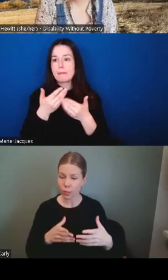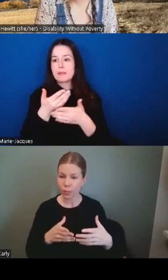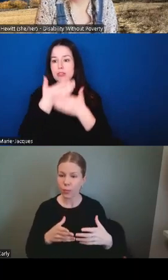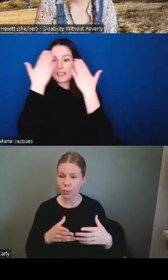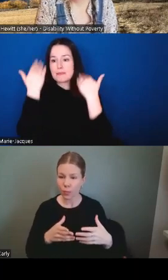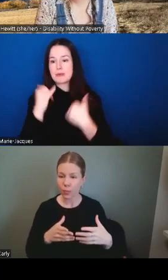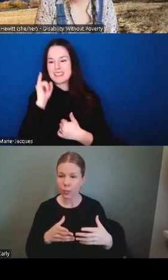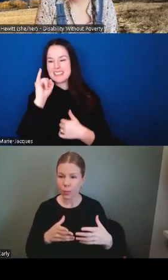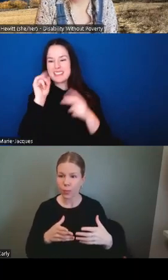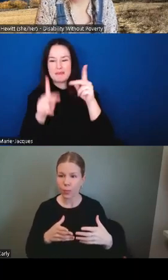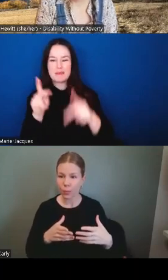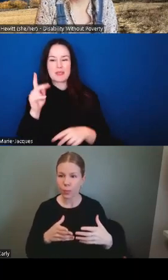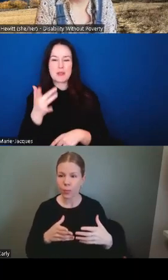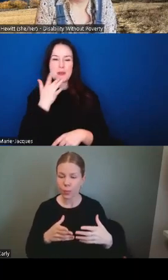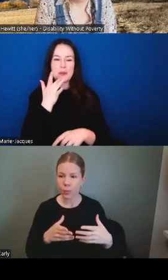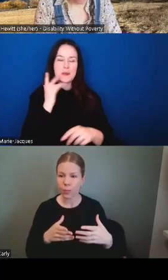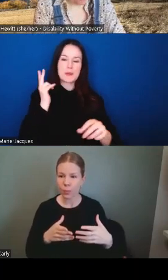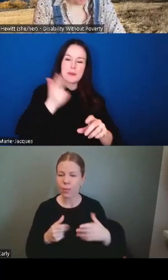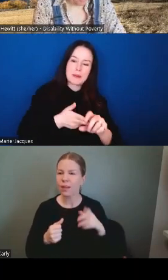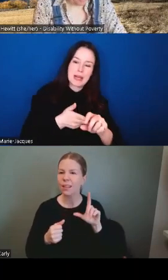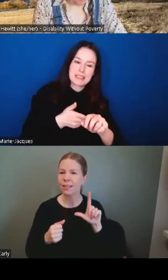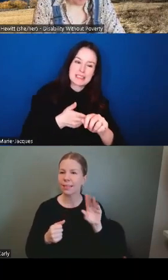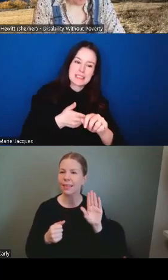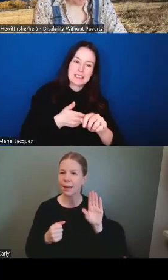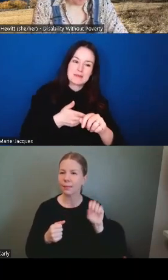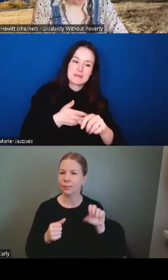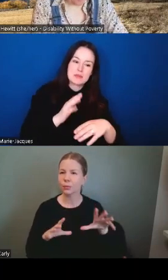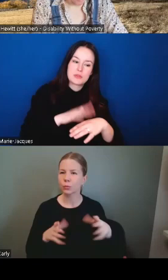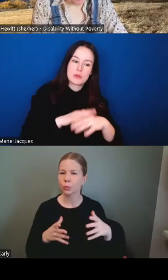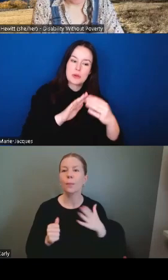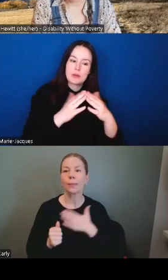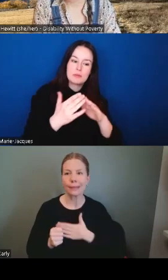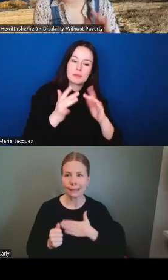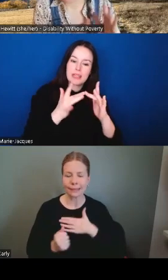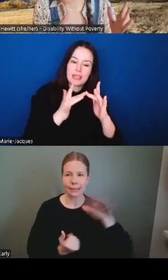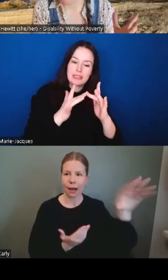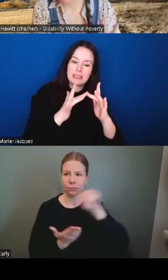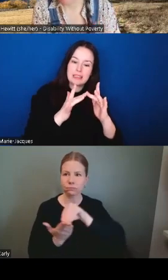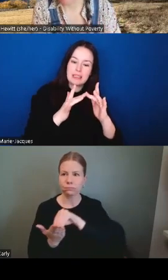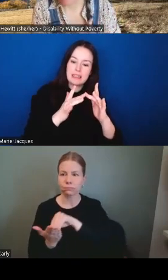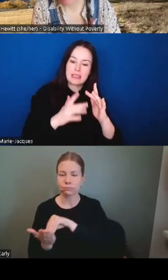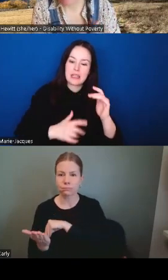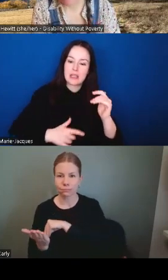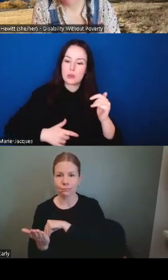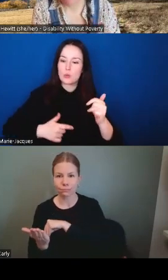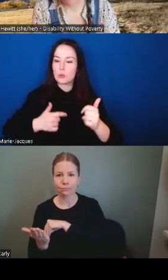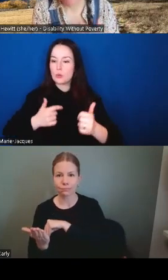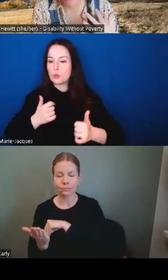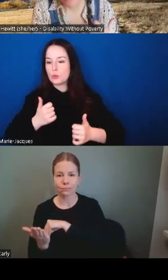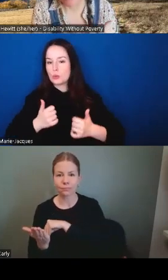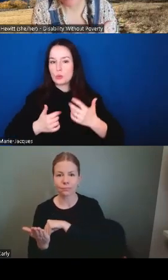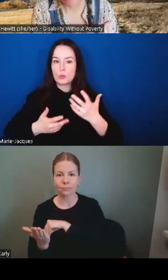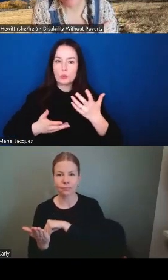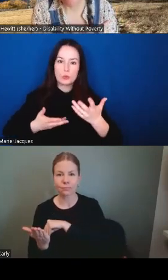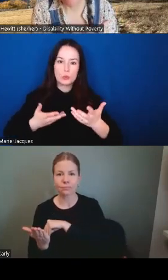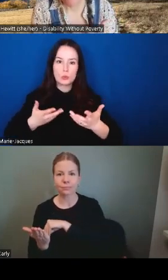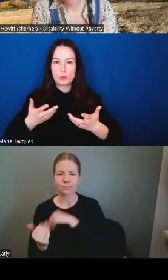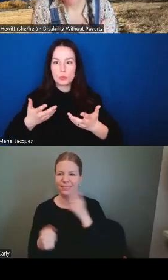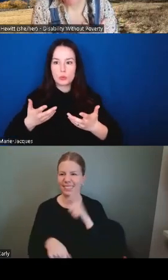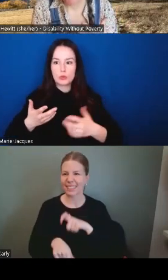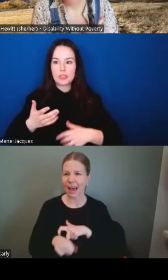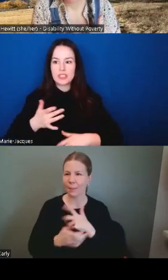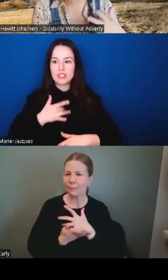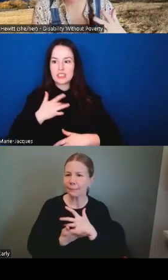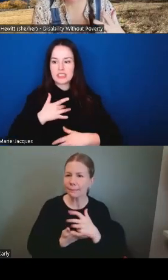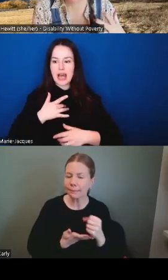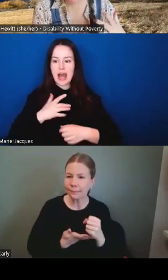i'm feeling that um that the time starting to that as i say rabia has had to leave